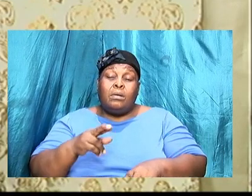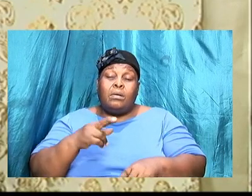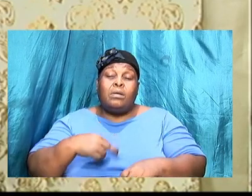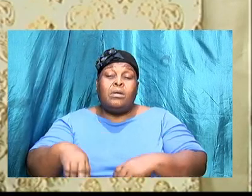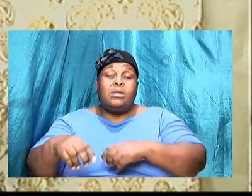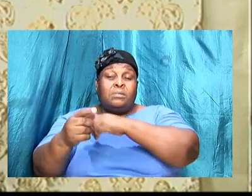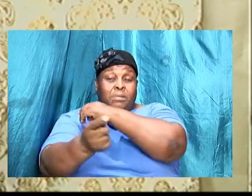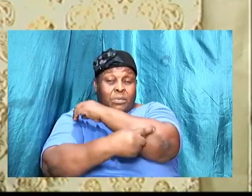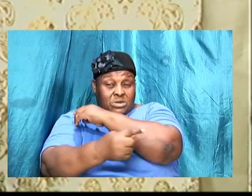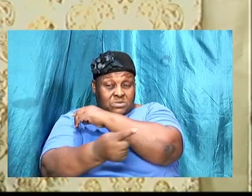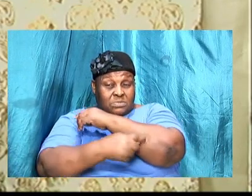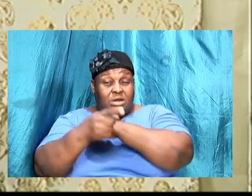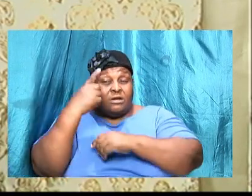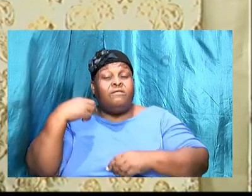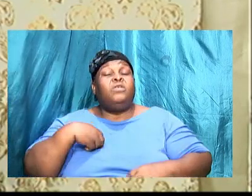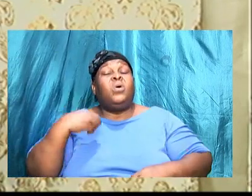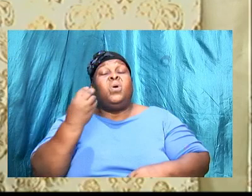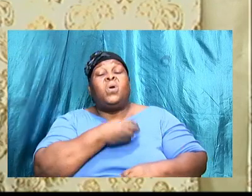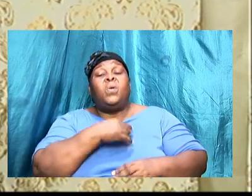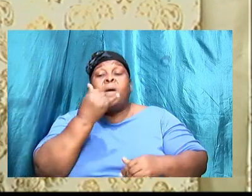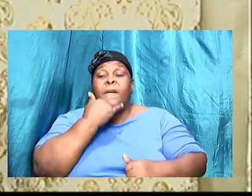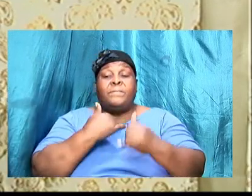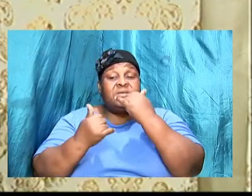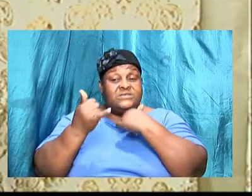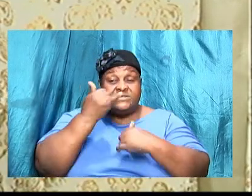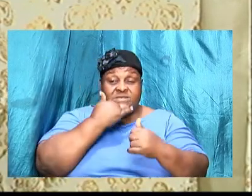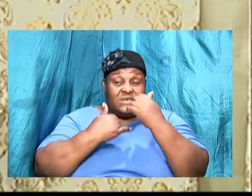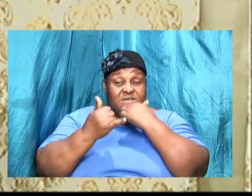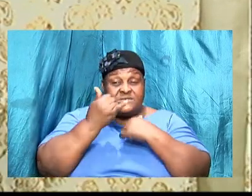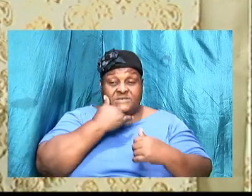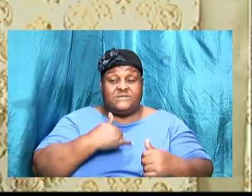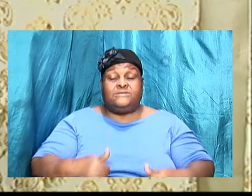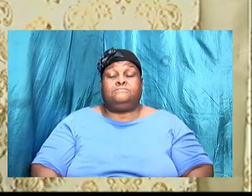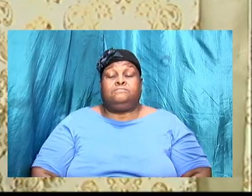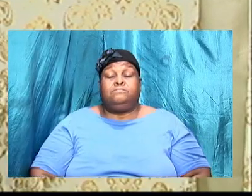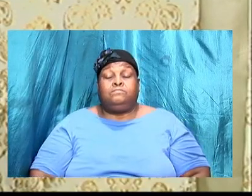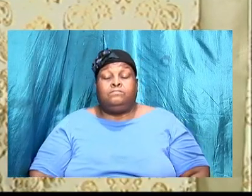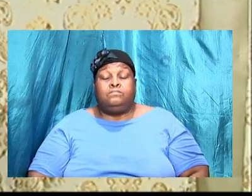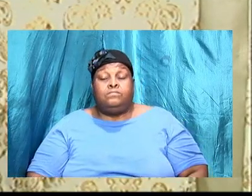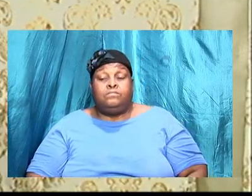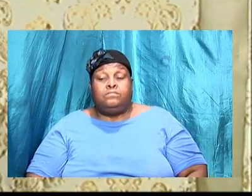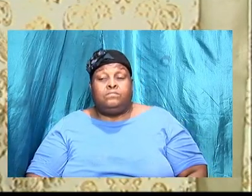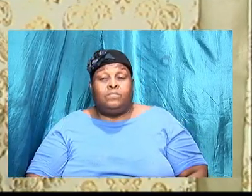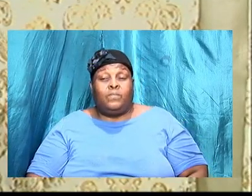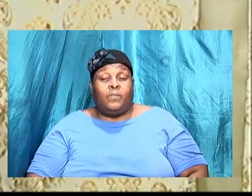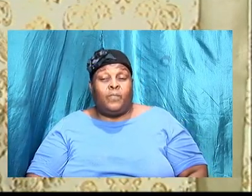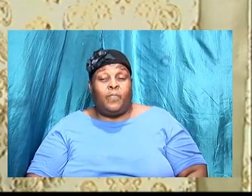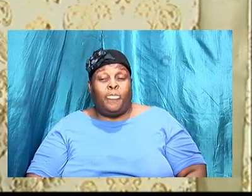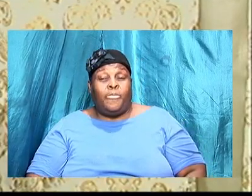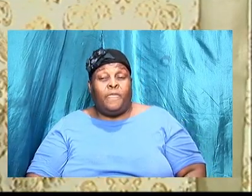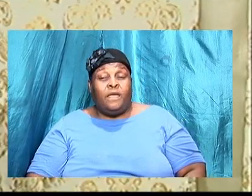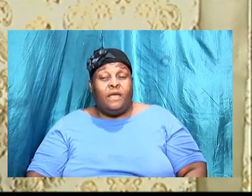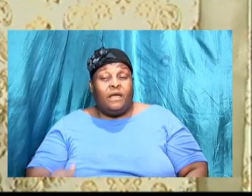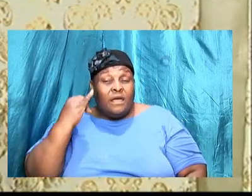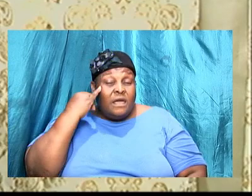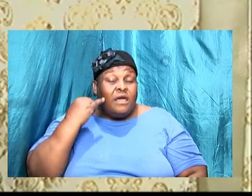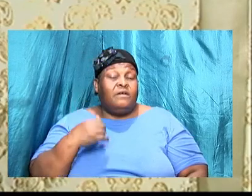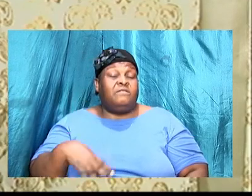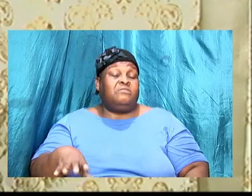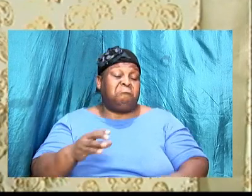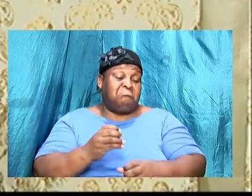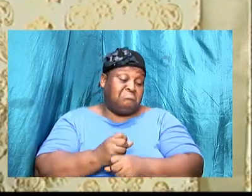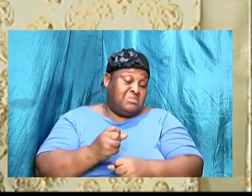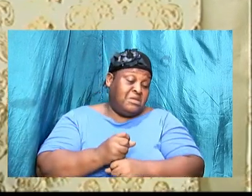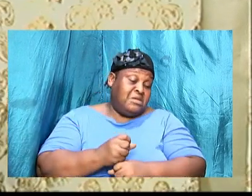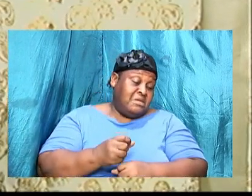We are going to have to deal with the consequences that come. Oh, bless the name of Jesus. If we take it upon